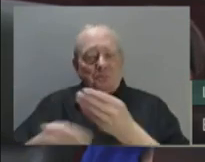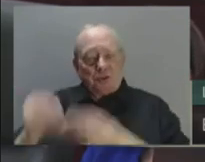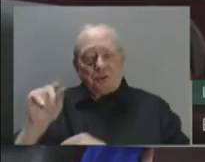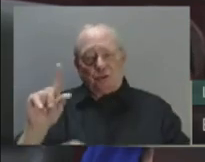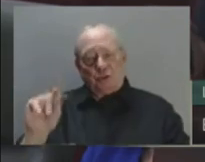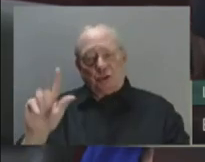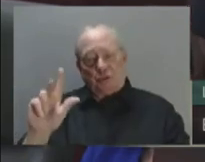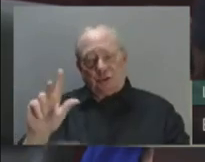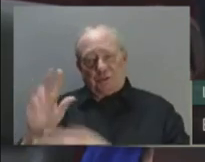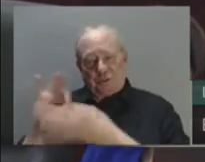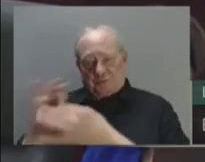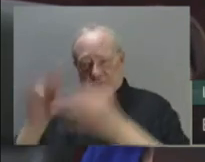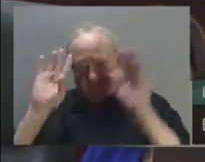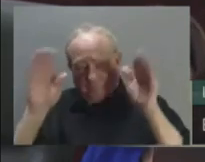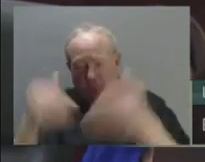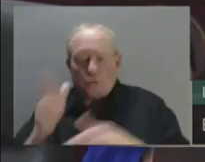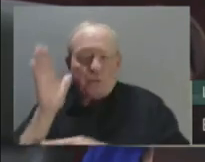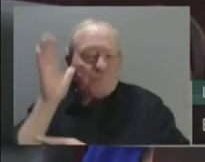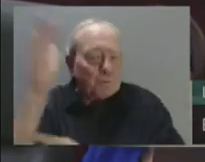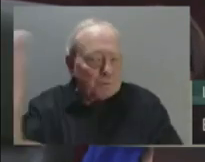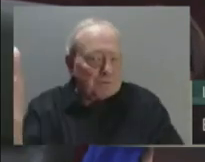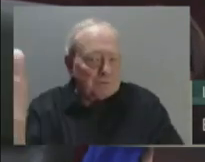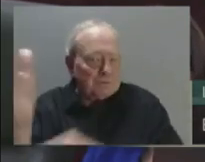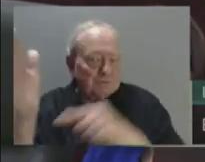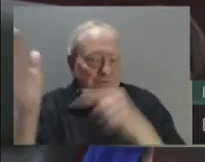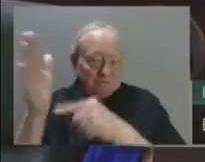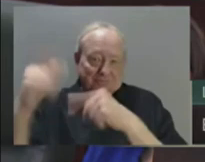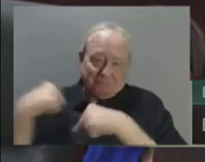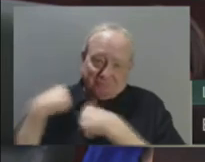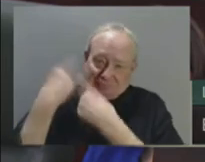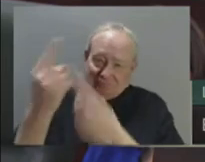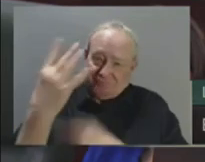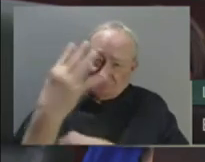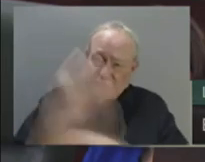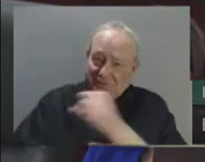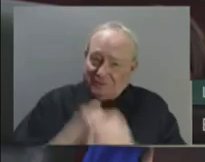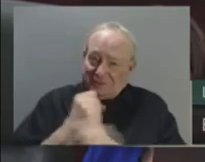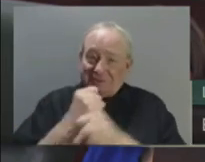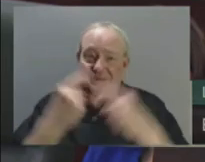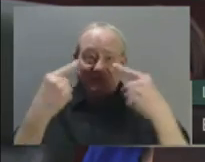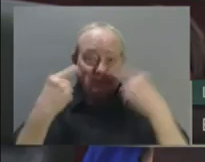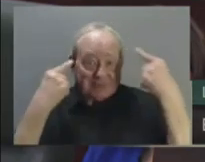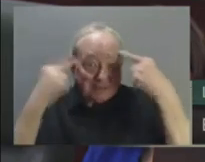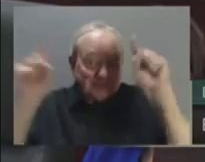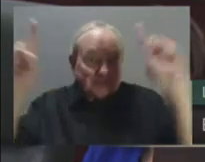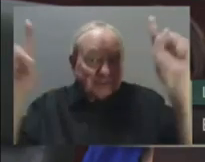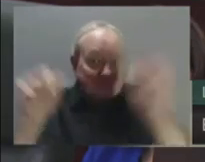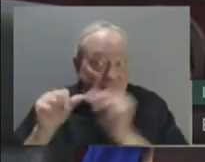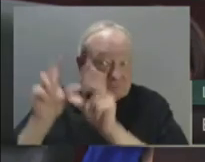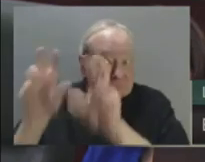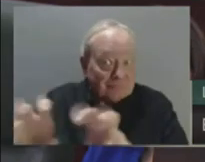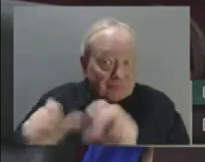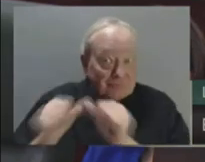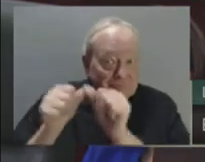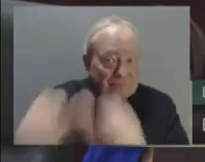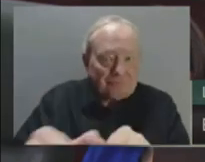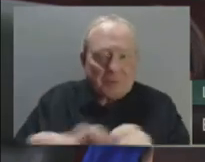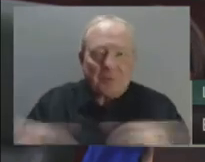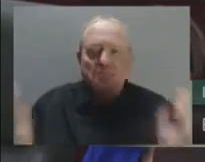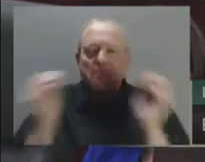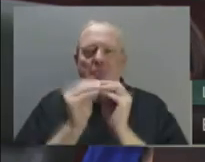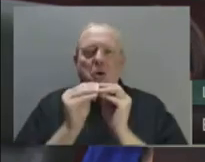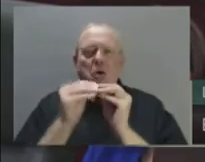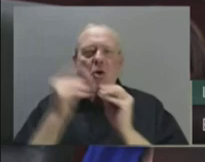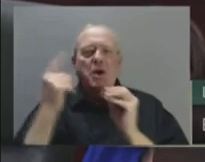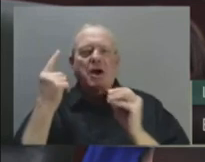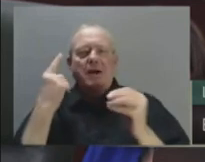more to champion Alberta's incredible value proposition around the world, more to attract investment, more to ensure Albertans have the services they